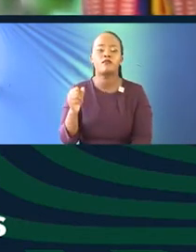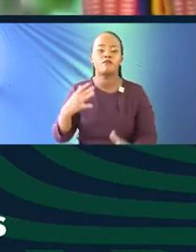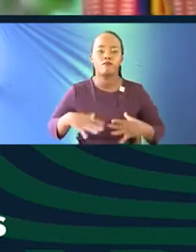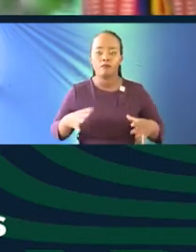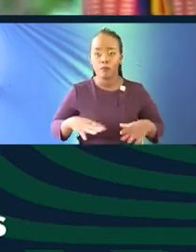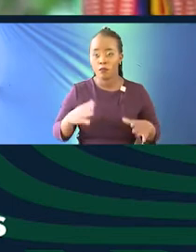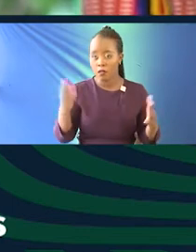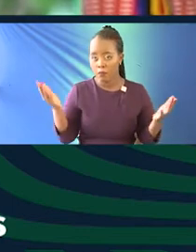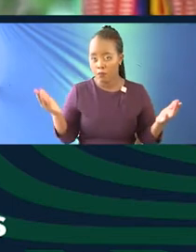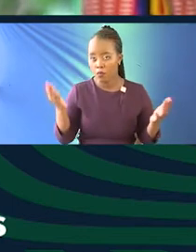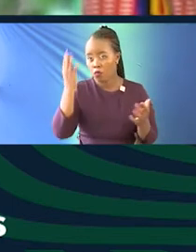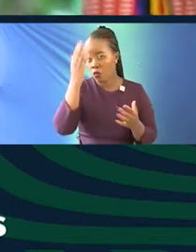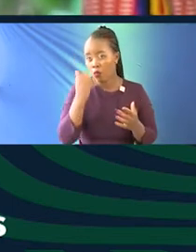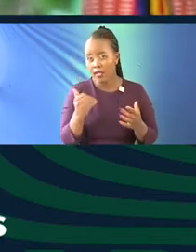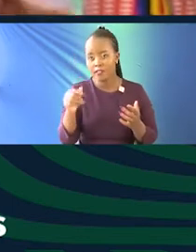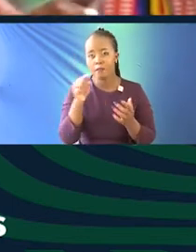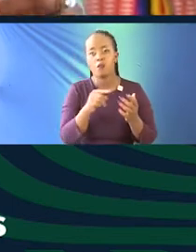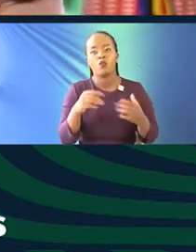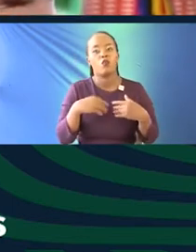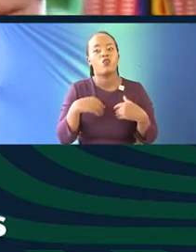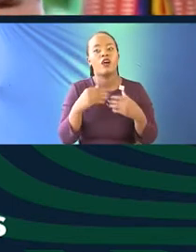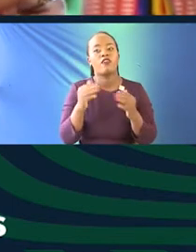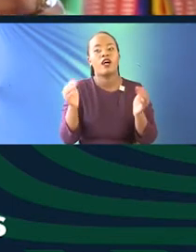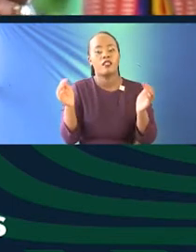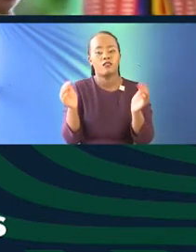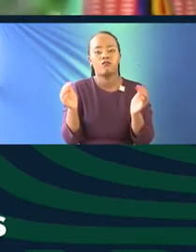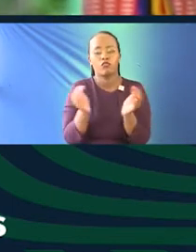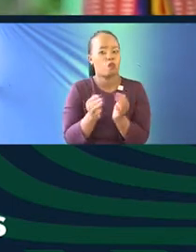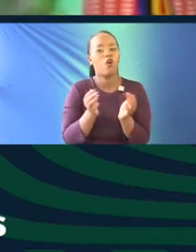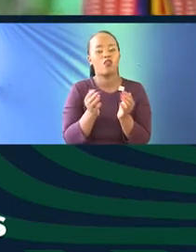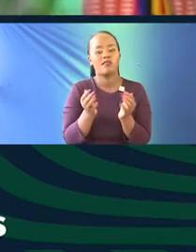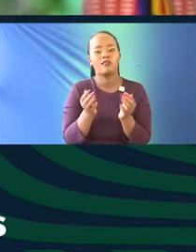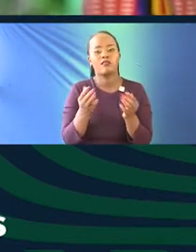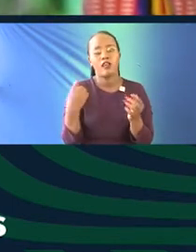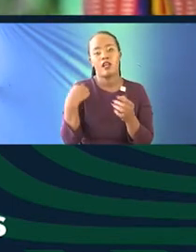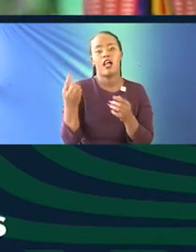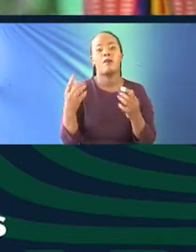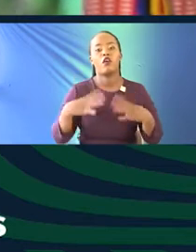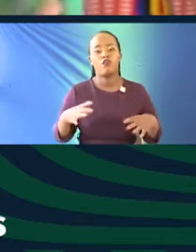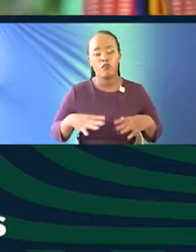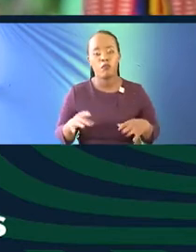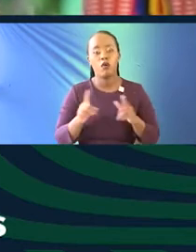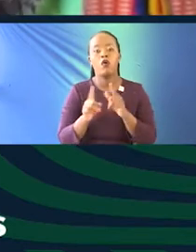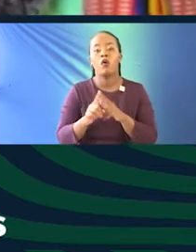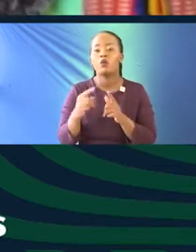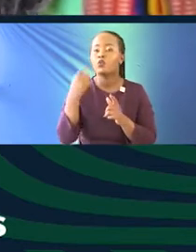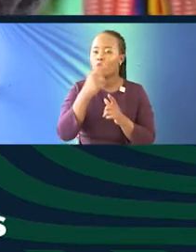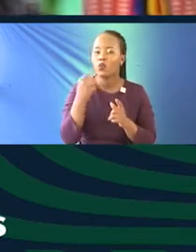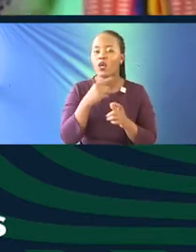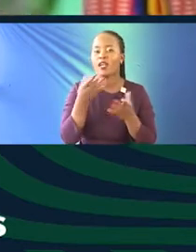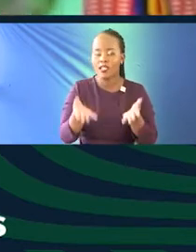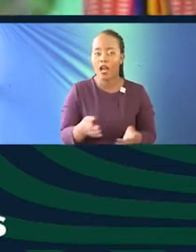a small fragment of our population and also people who are quite